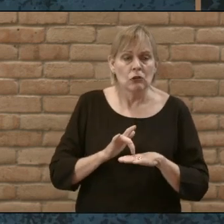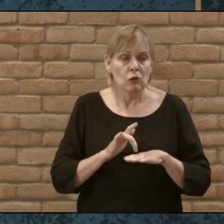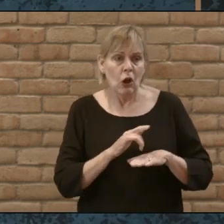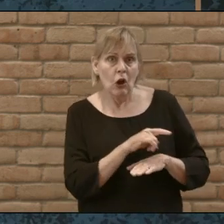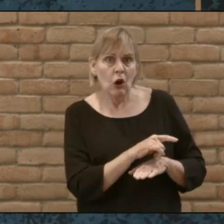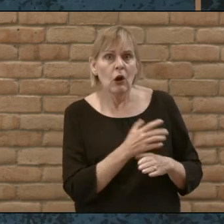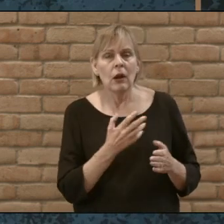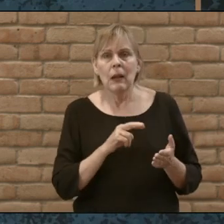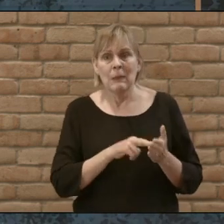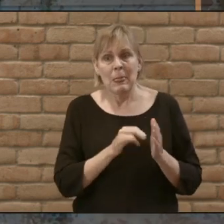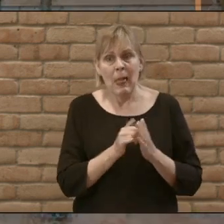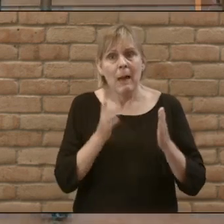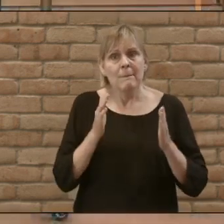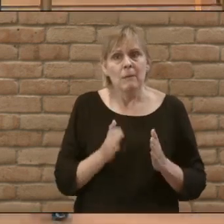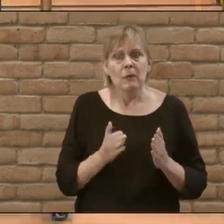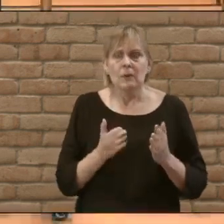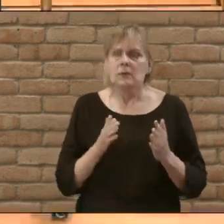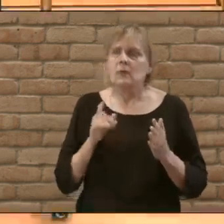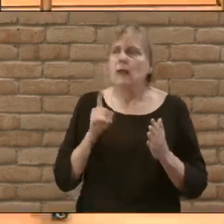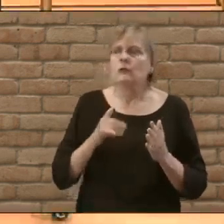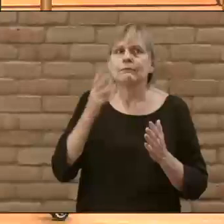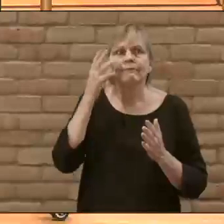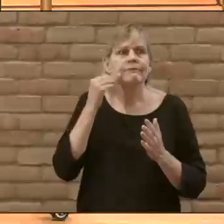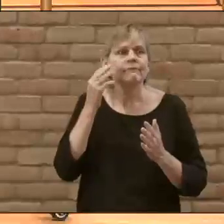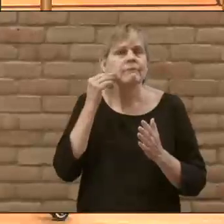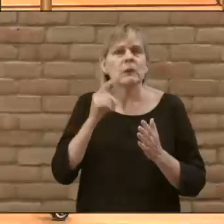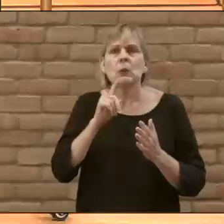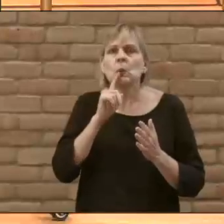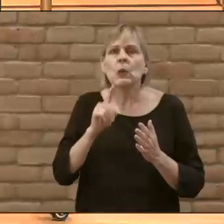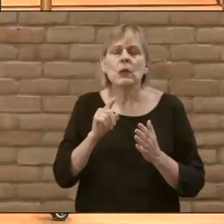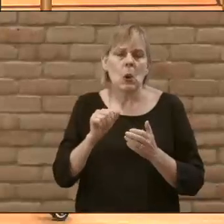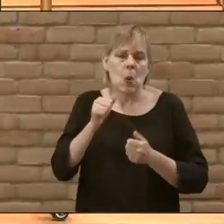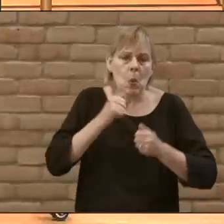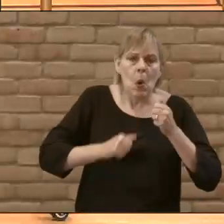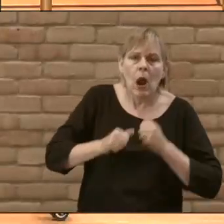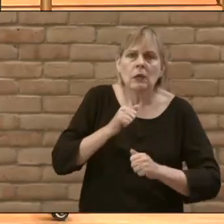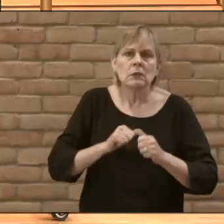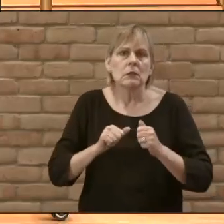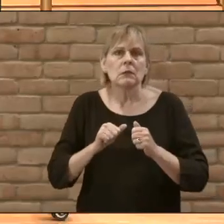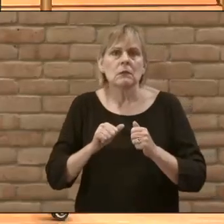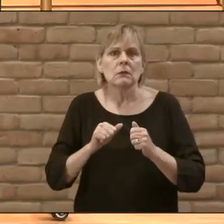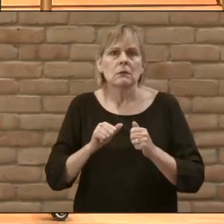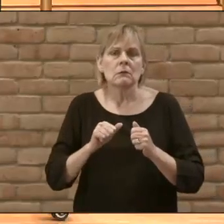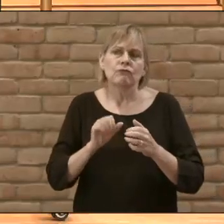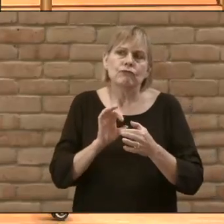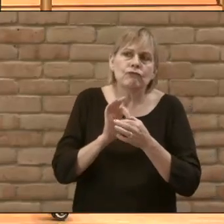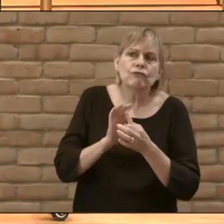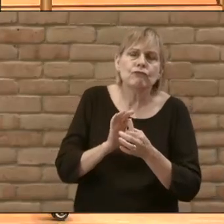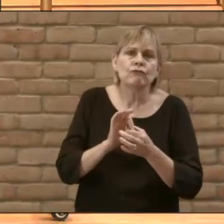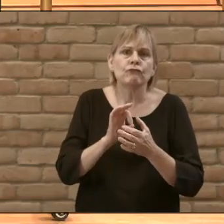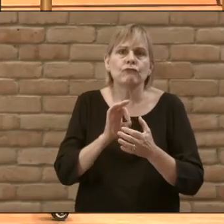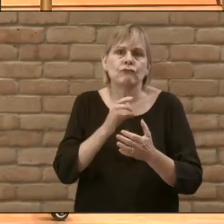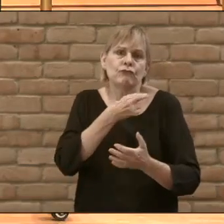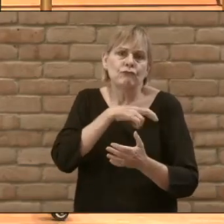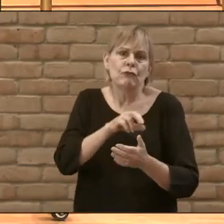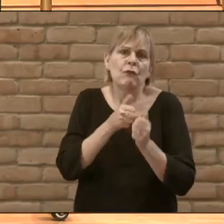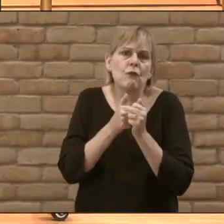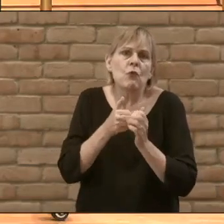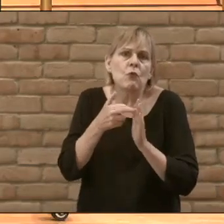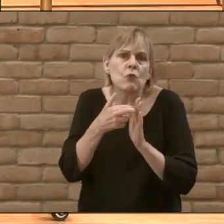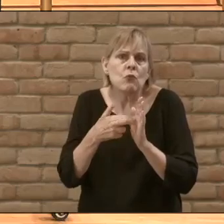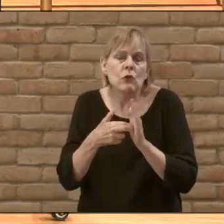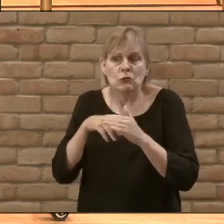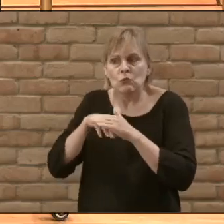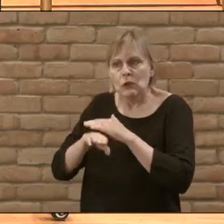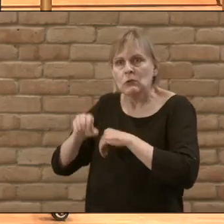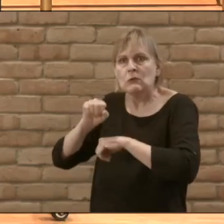her had to go through extensive ritual washings in order to be able to enter the synagogue again and resume